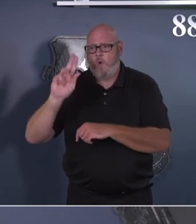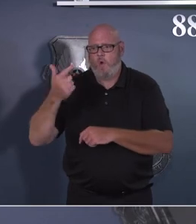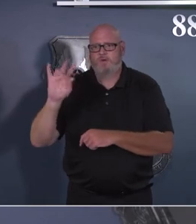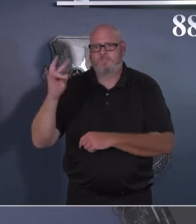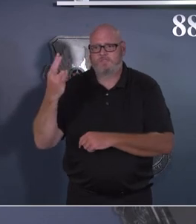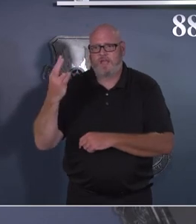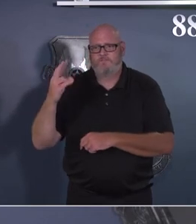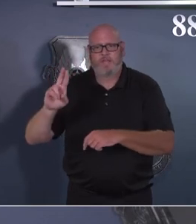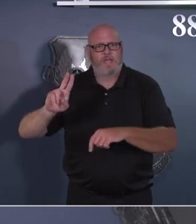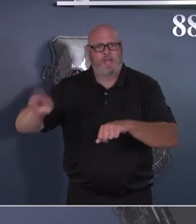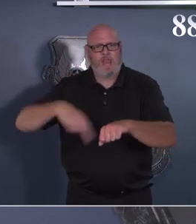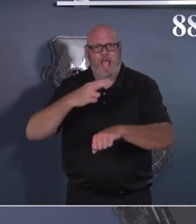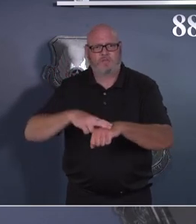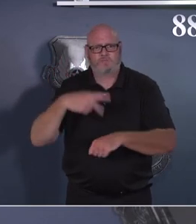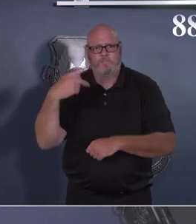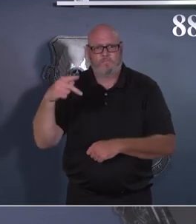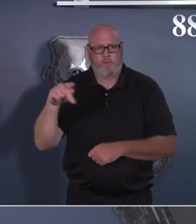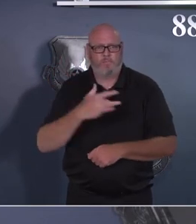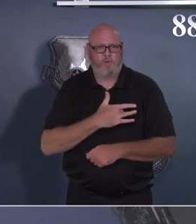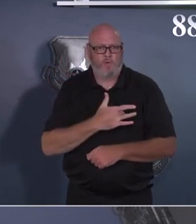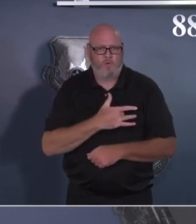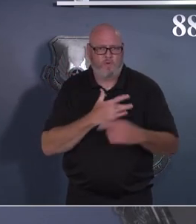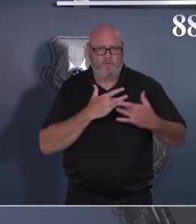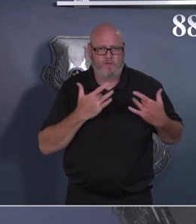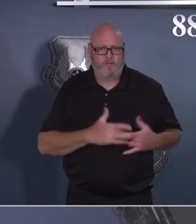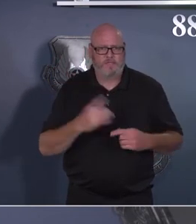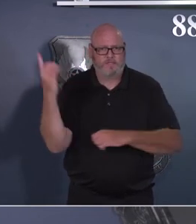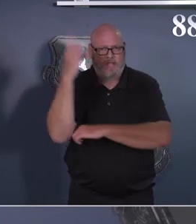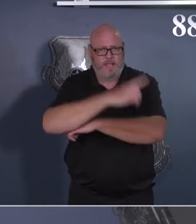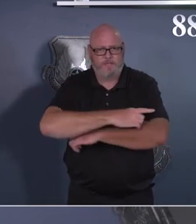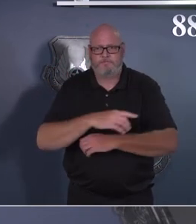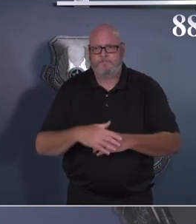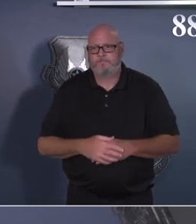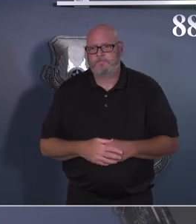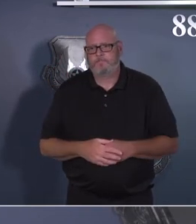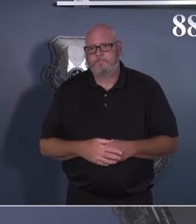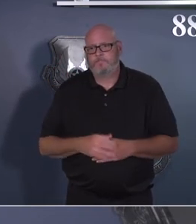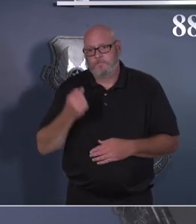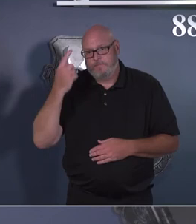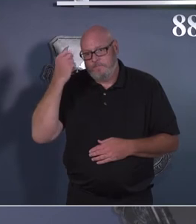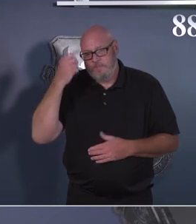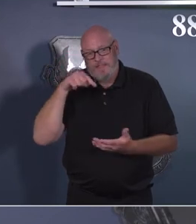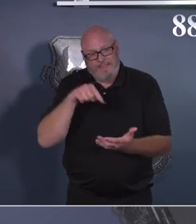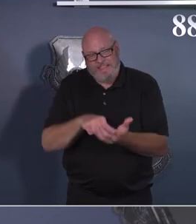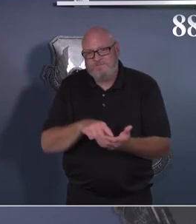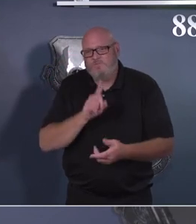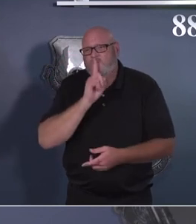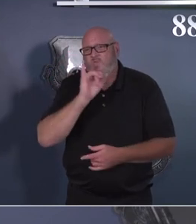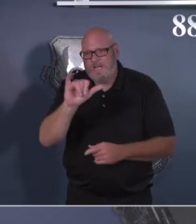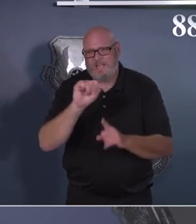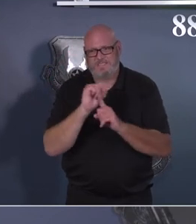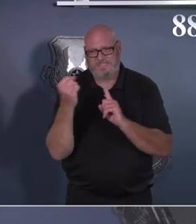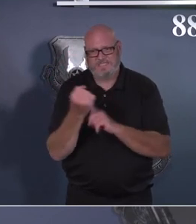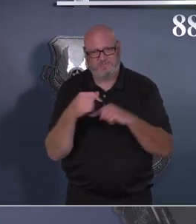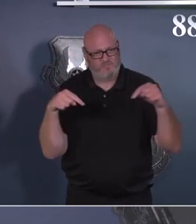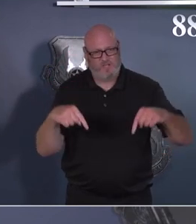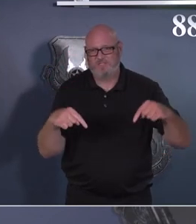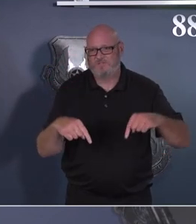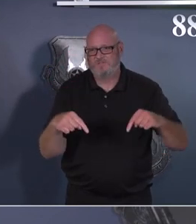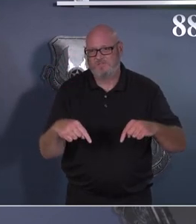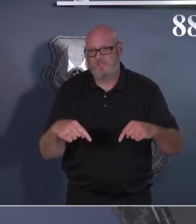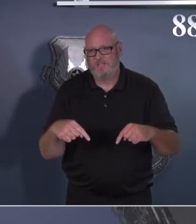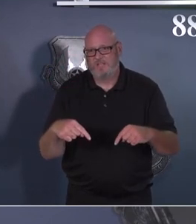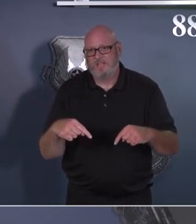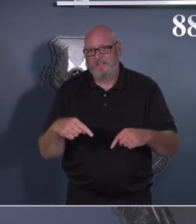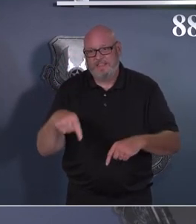me in that. And then the other thing, just know that this is real. The 88th Air Base Wing right now has a teammate that has been hospitalized